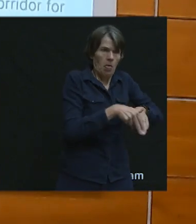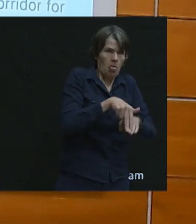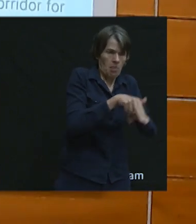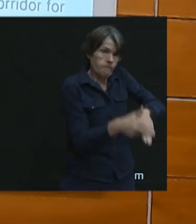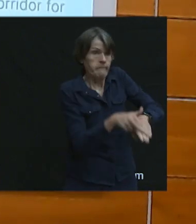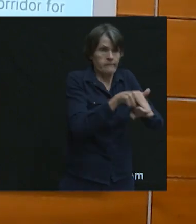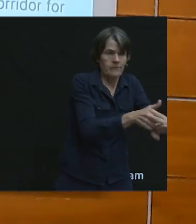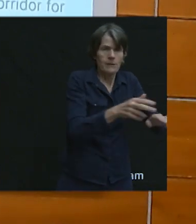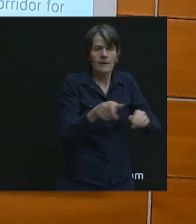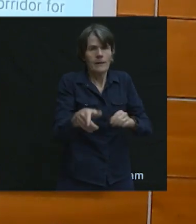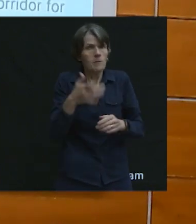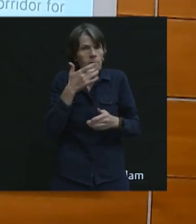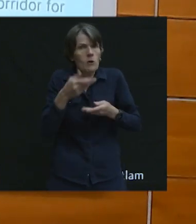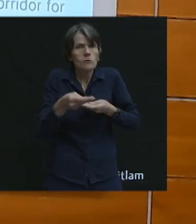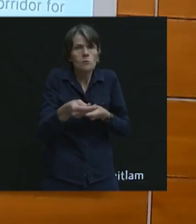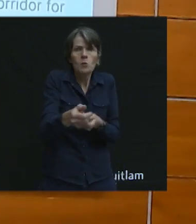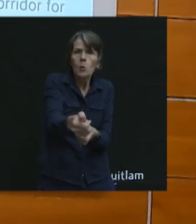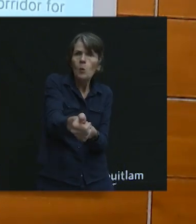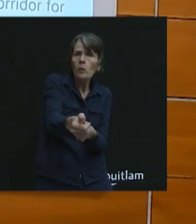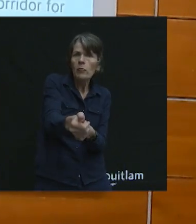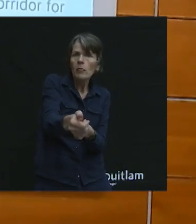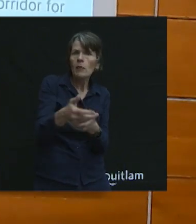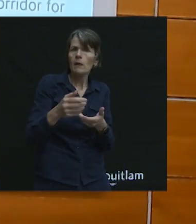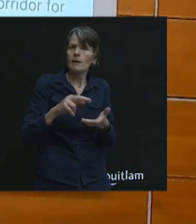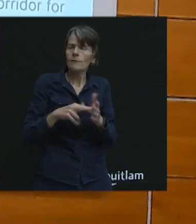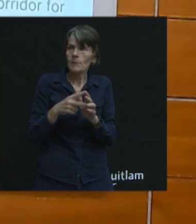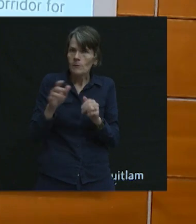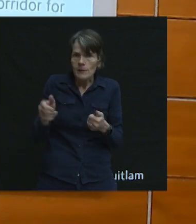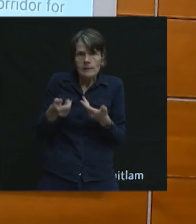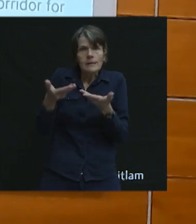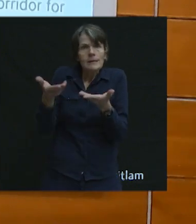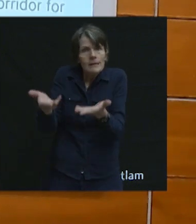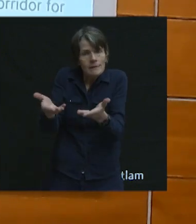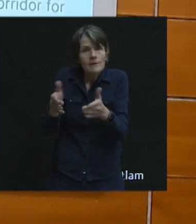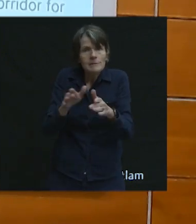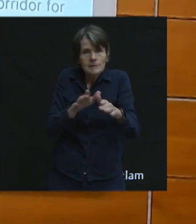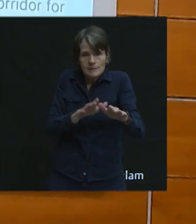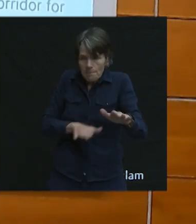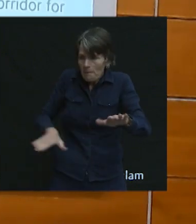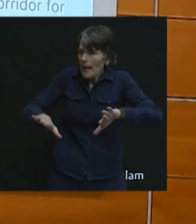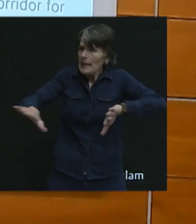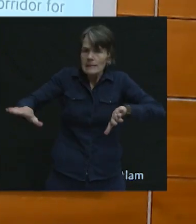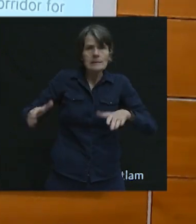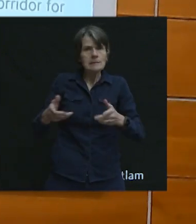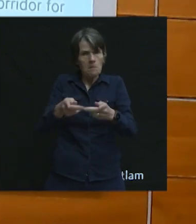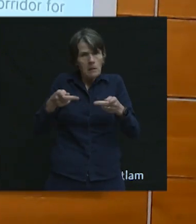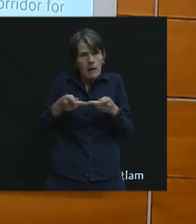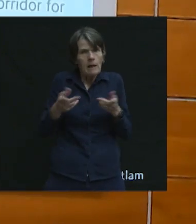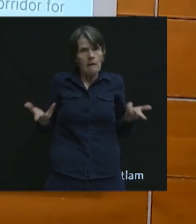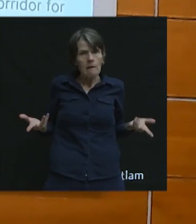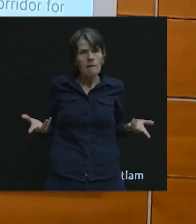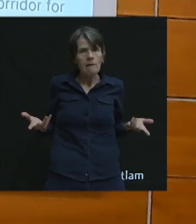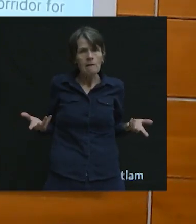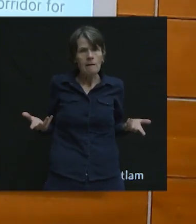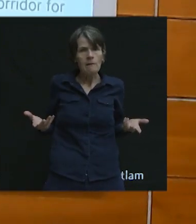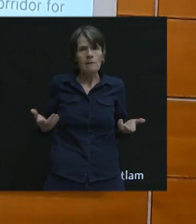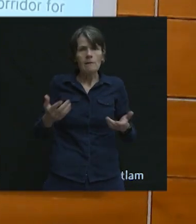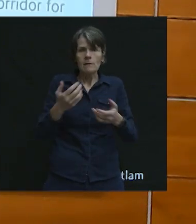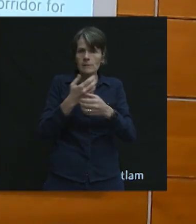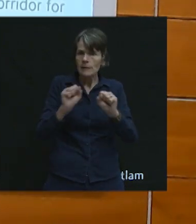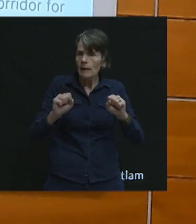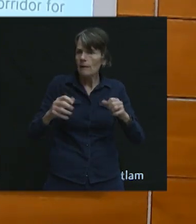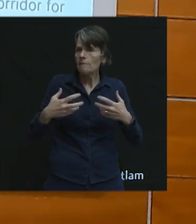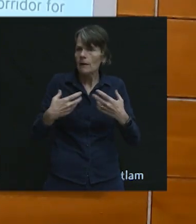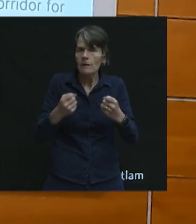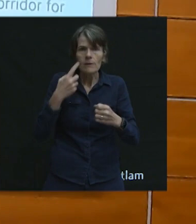want to be on some smooth pavement. So, it's about providing for these kinds of road users that are coming our way that are sustainable in healthy modes and making